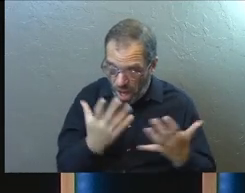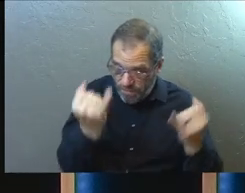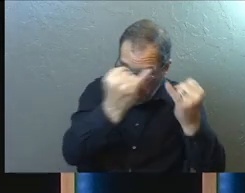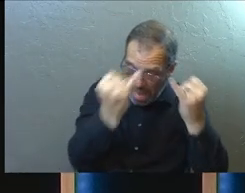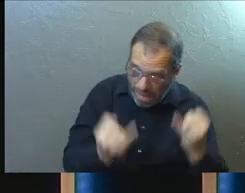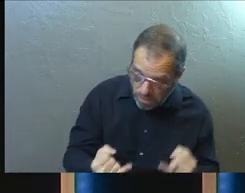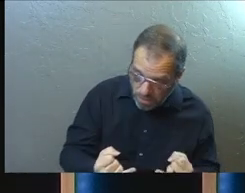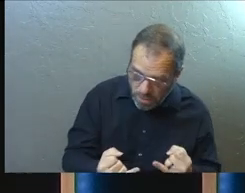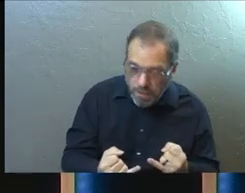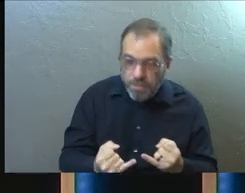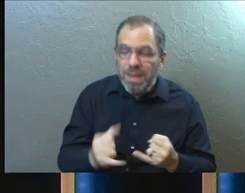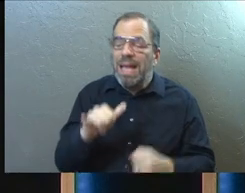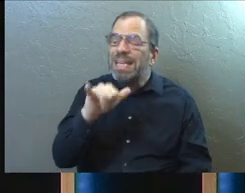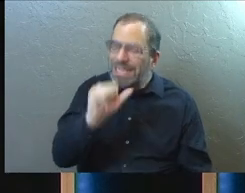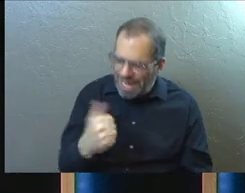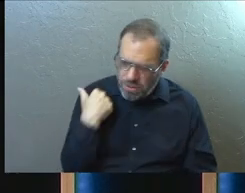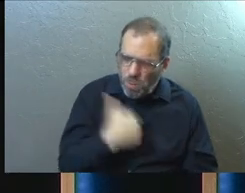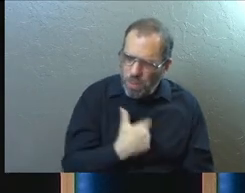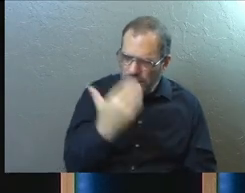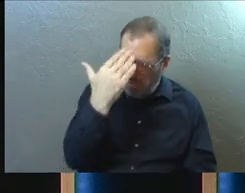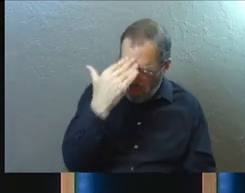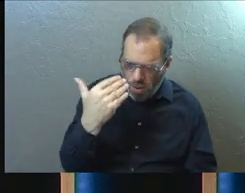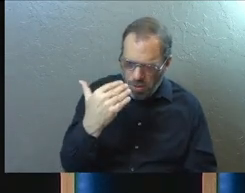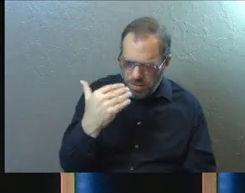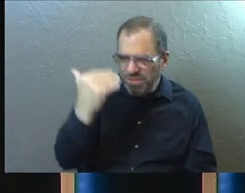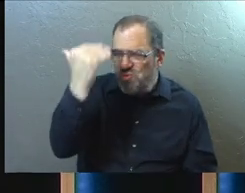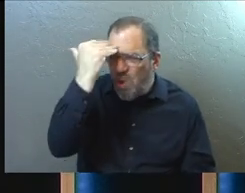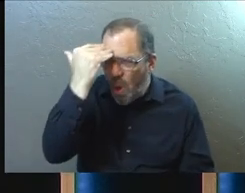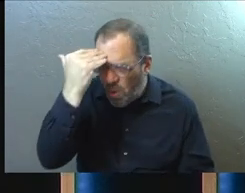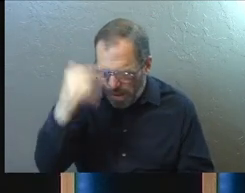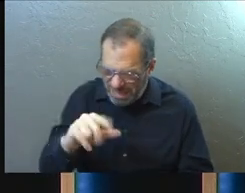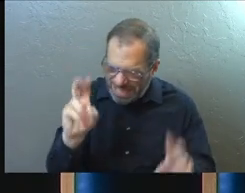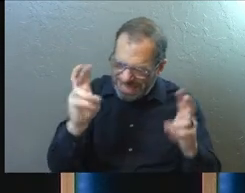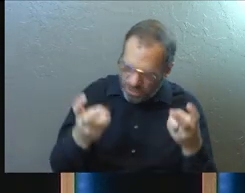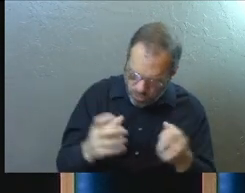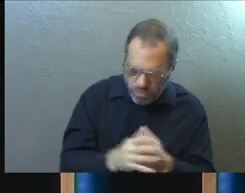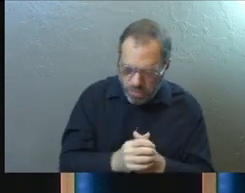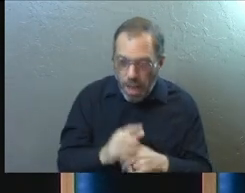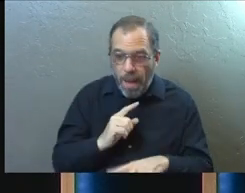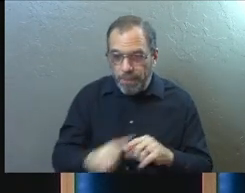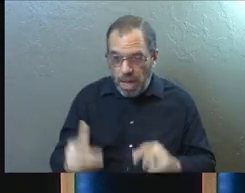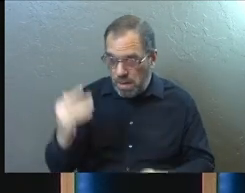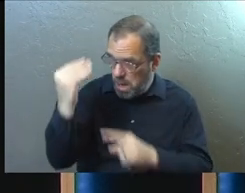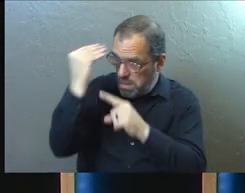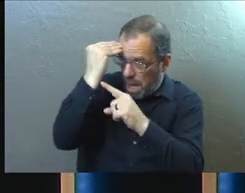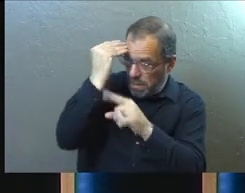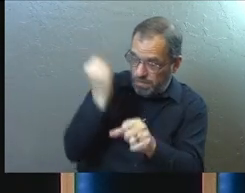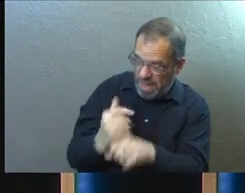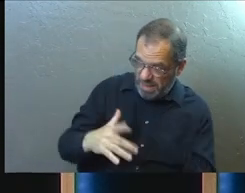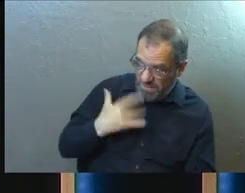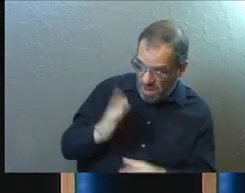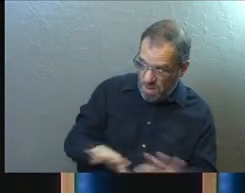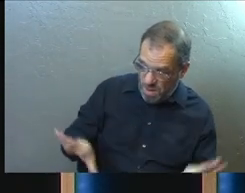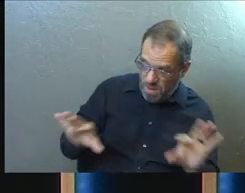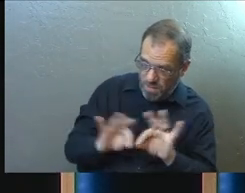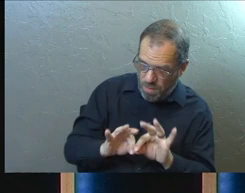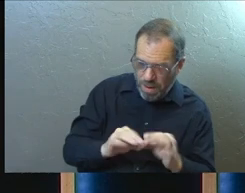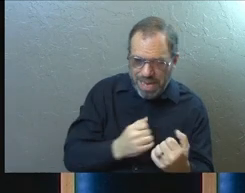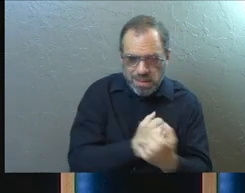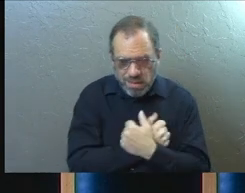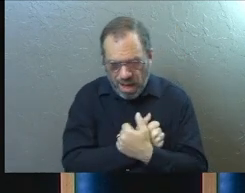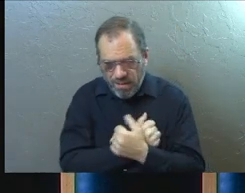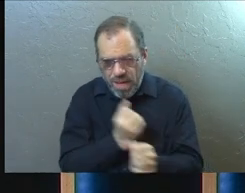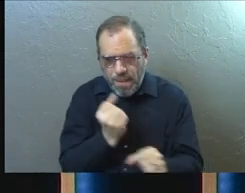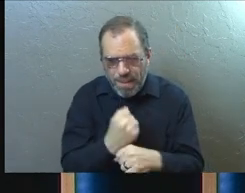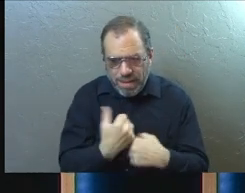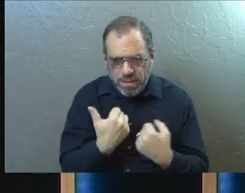offered to idols, yes, we know that we all have knowledge about this issue. But while knowledge makes us feel important, it is love